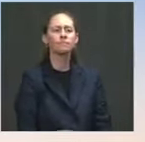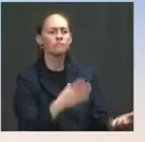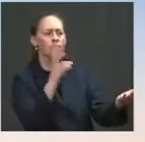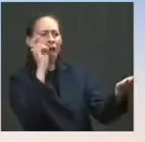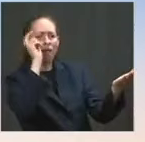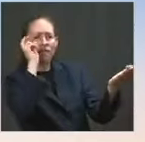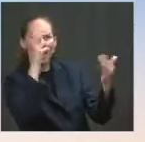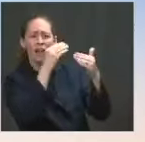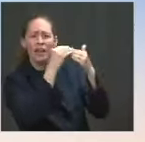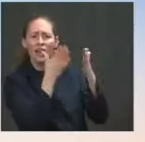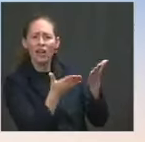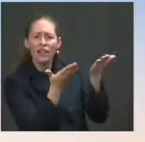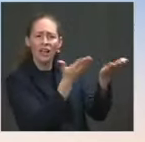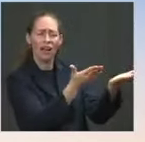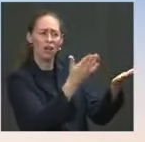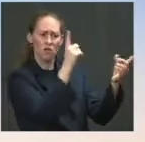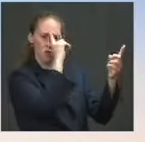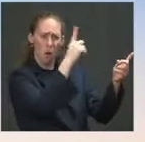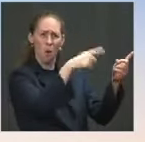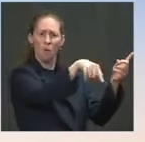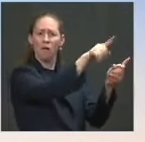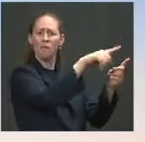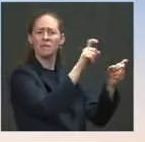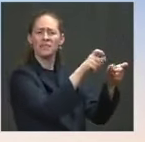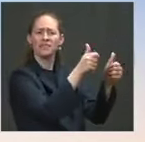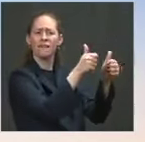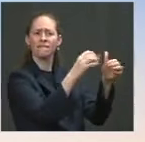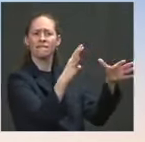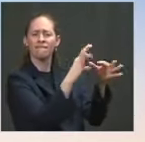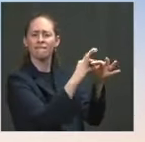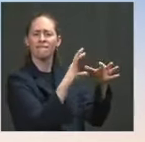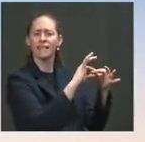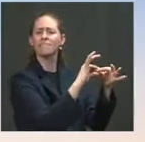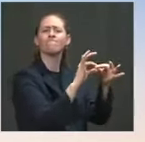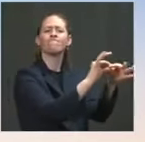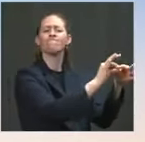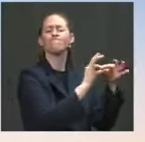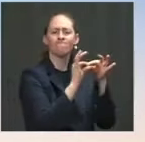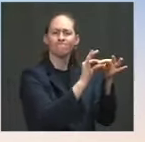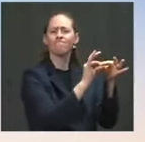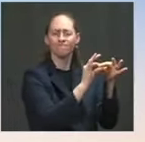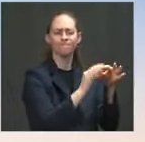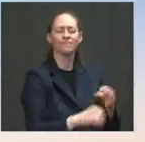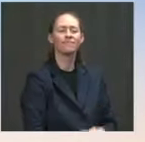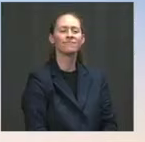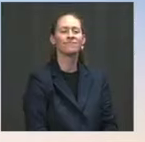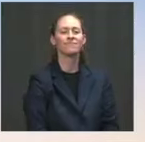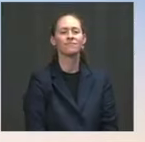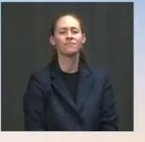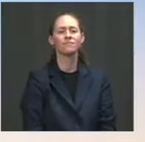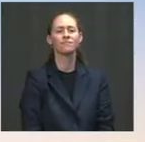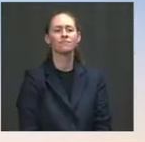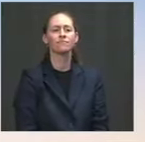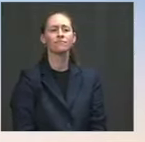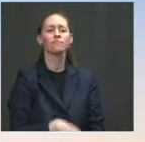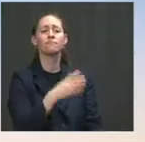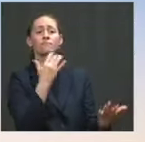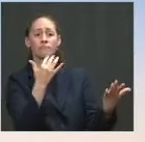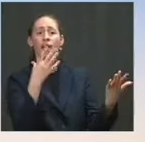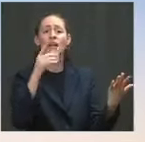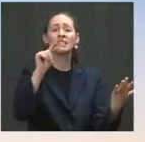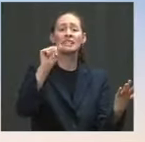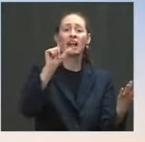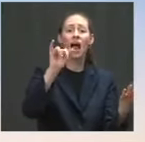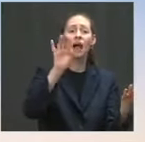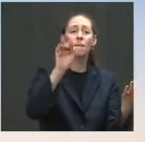leaders who are leading the country, to push back against the Taliban. That's our view. The President continues to believe